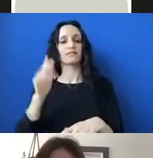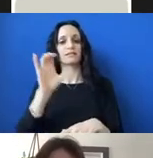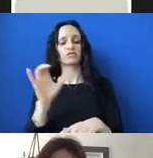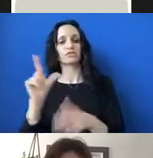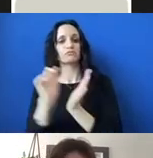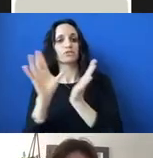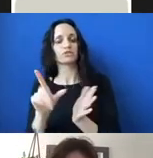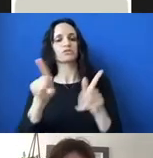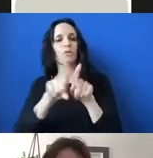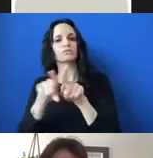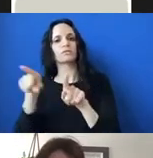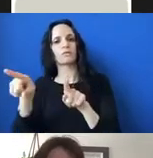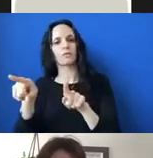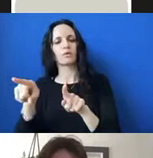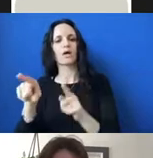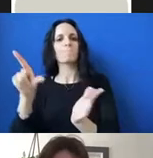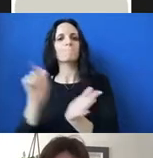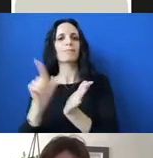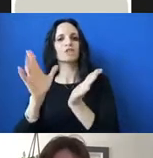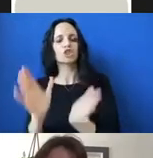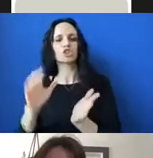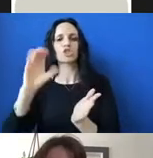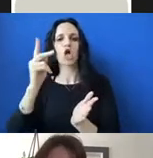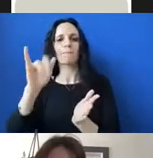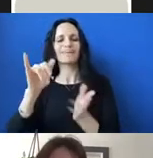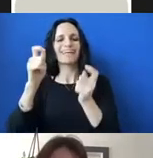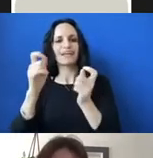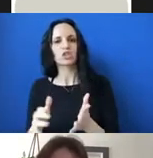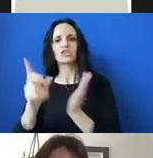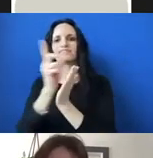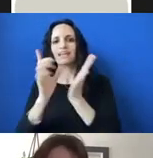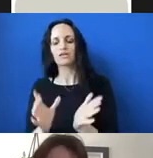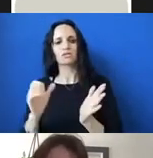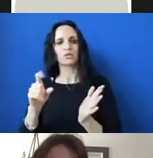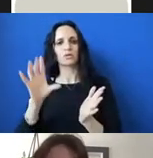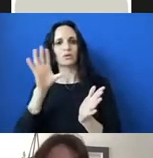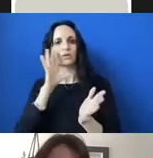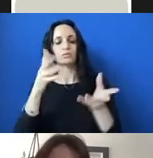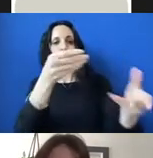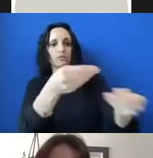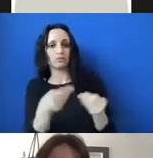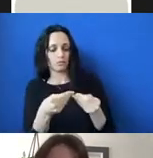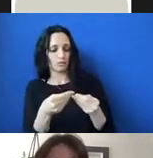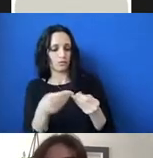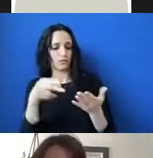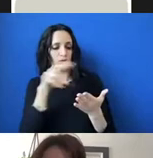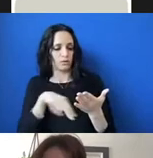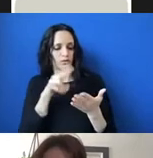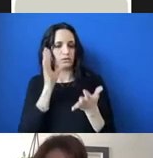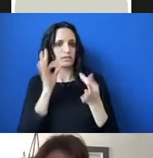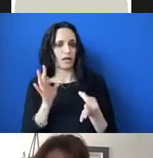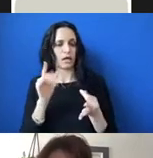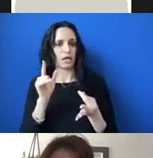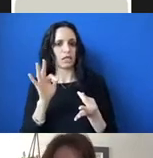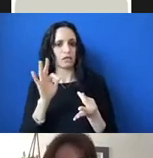functioned also as the publisher, editor, copywriter, and designer. So they would decide whether or not to include these letters in their next